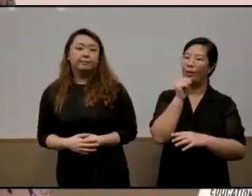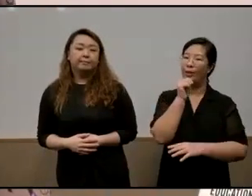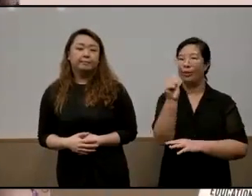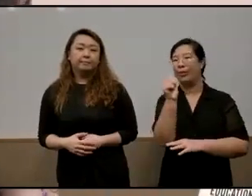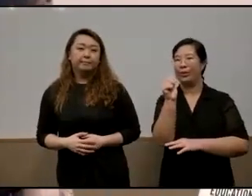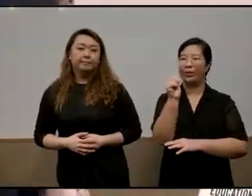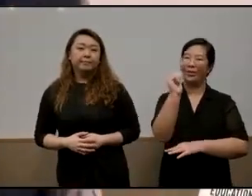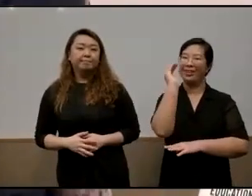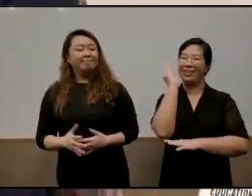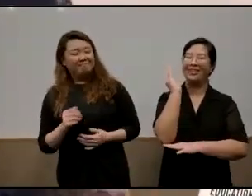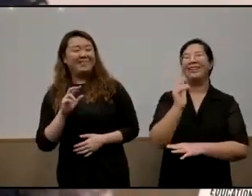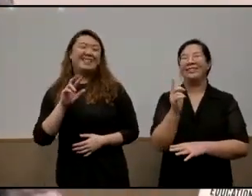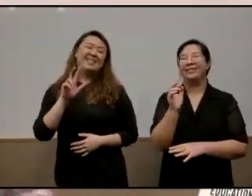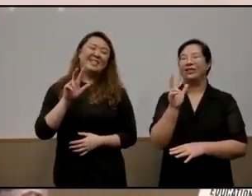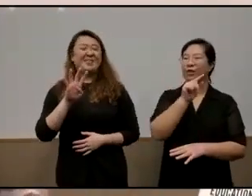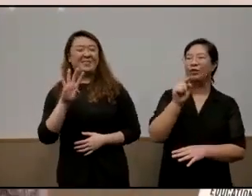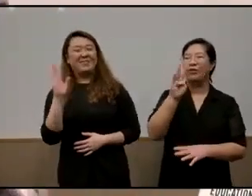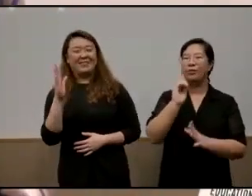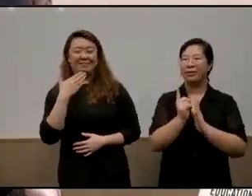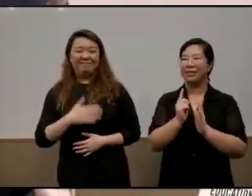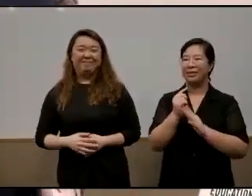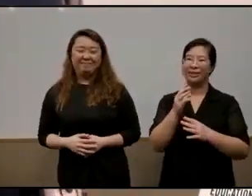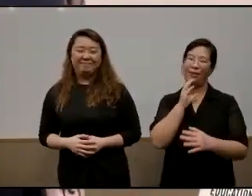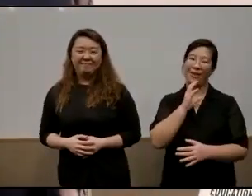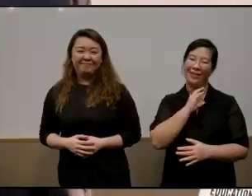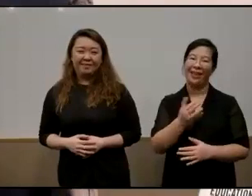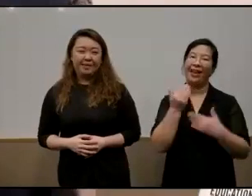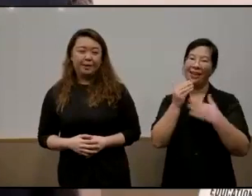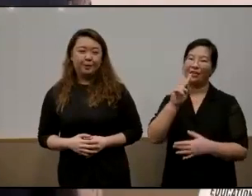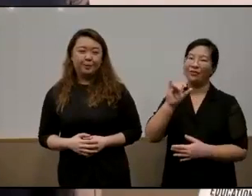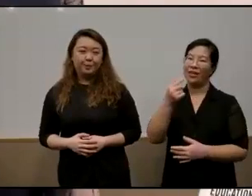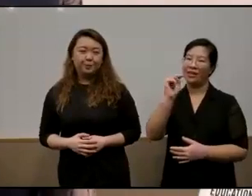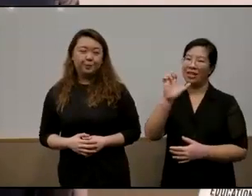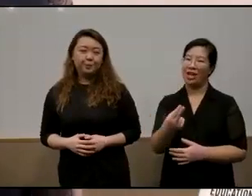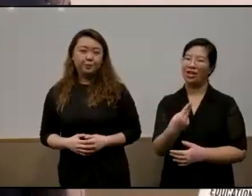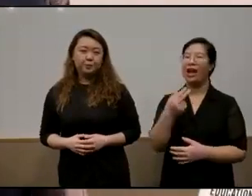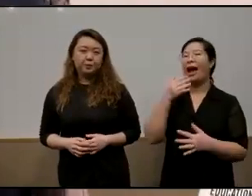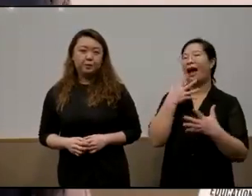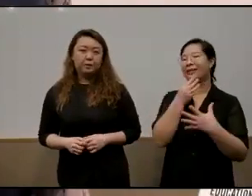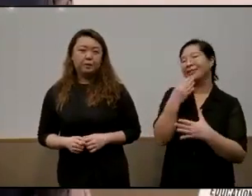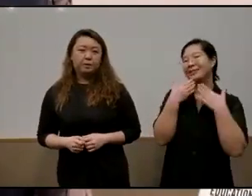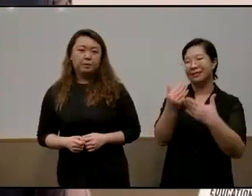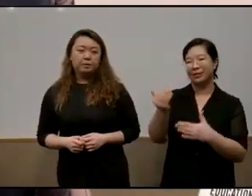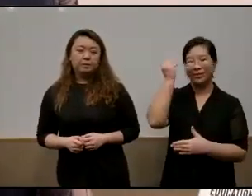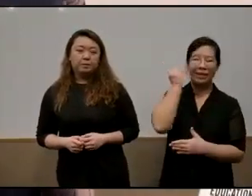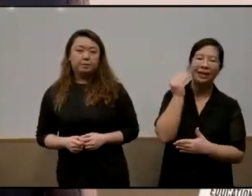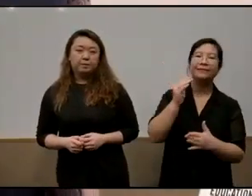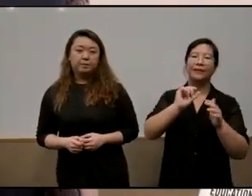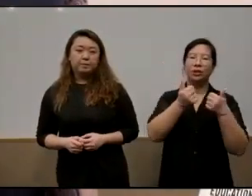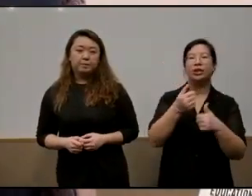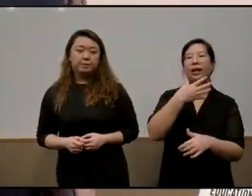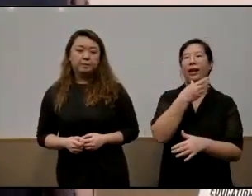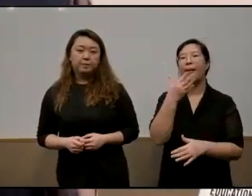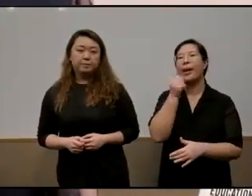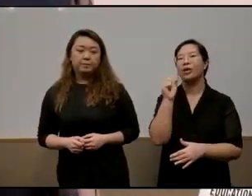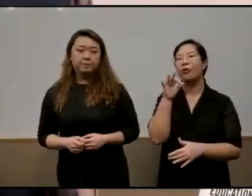four minutes three four minutes please comment thank you very much uh vignish and of course thank you very much to head foundation and the best of you uh to